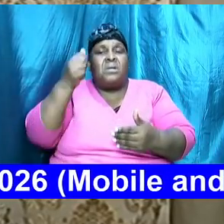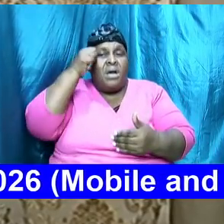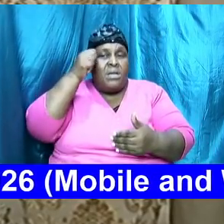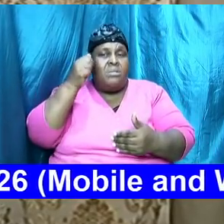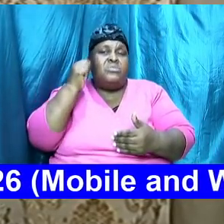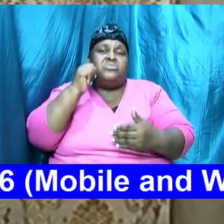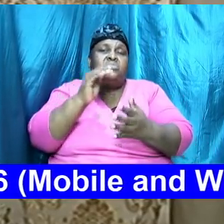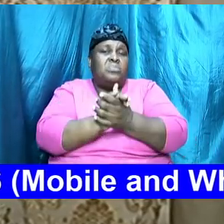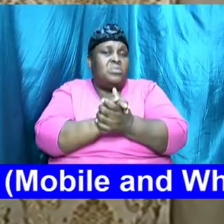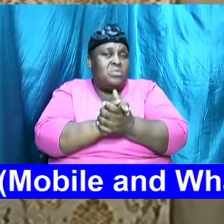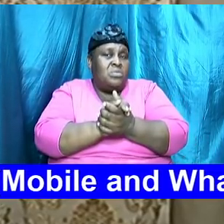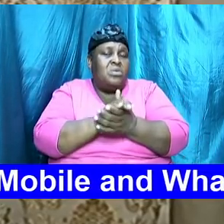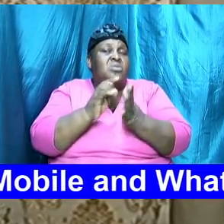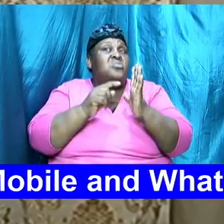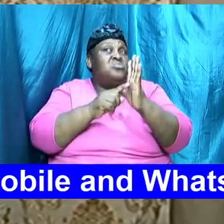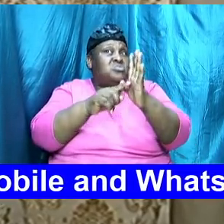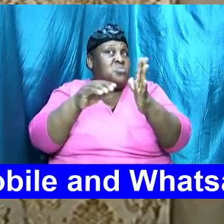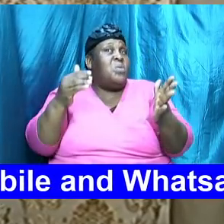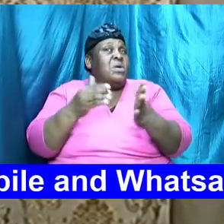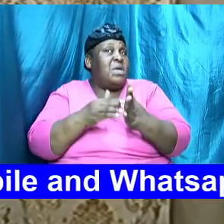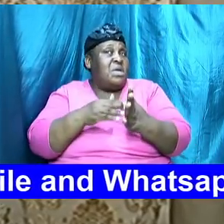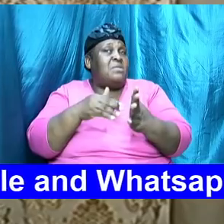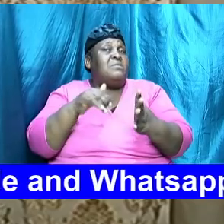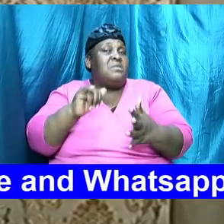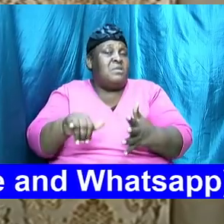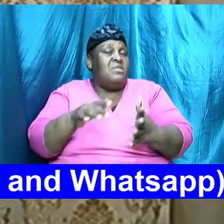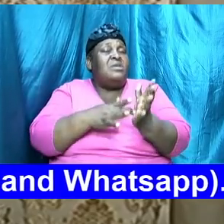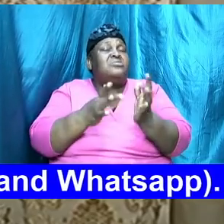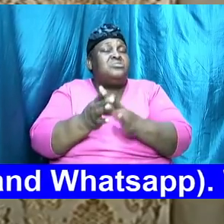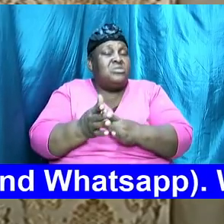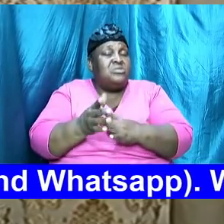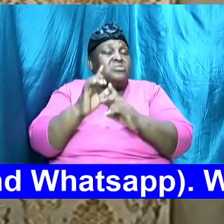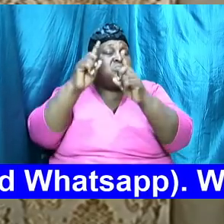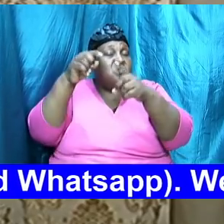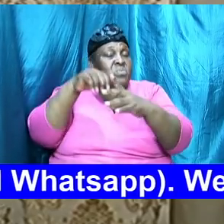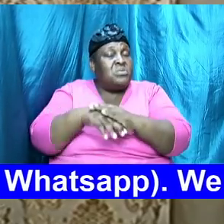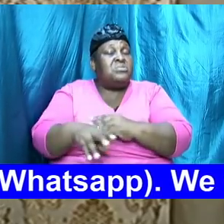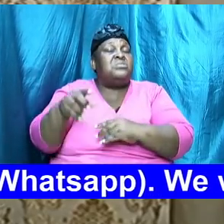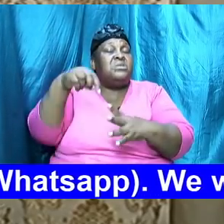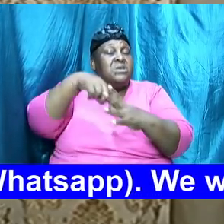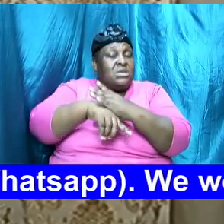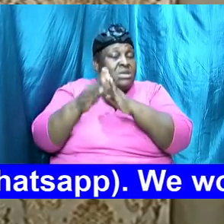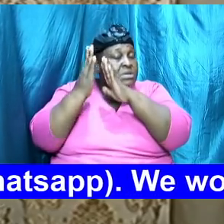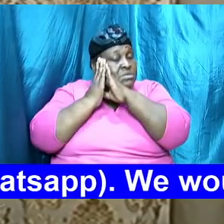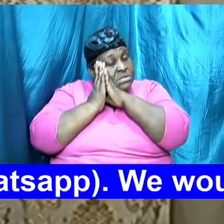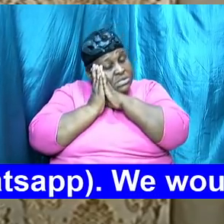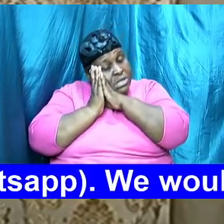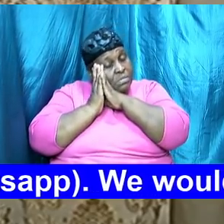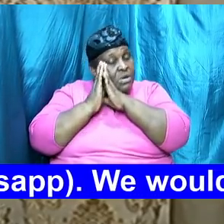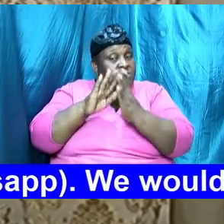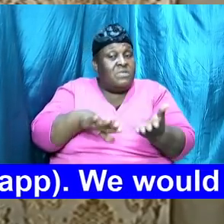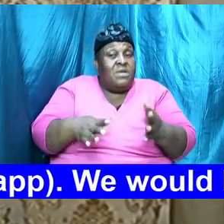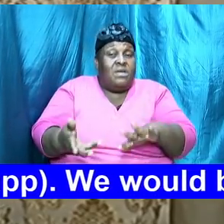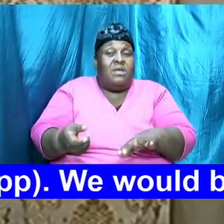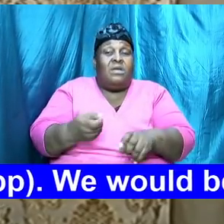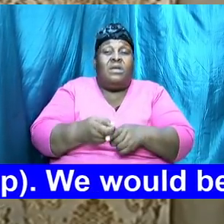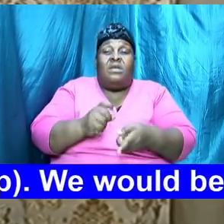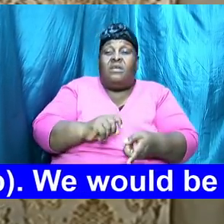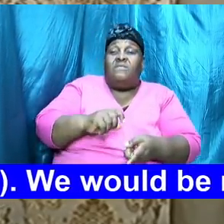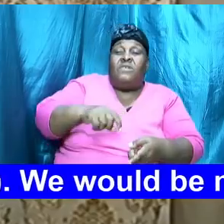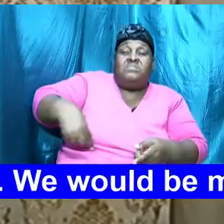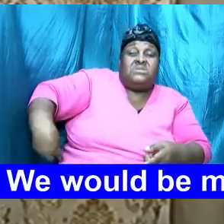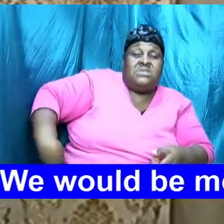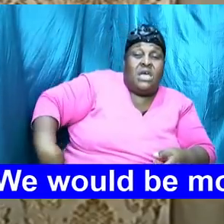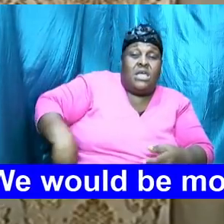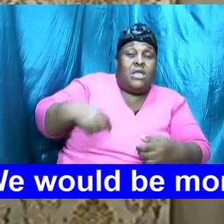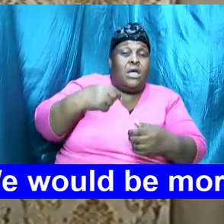again in the new testament that Jesus went into that deep sleep of death and from his side the blood and water came